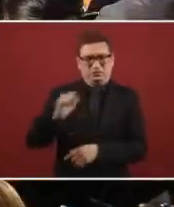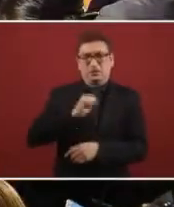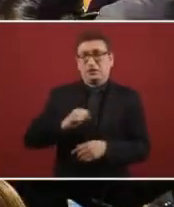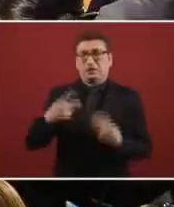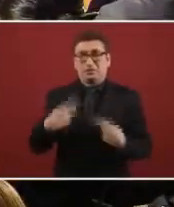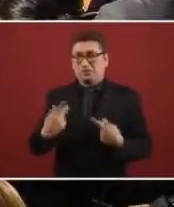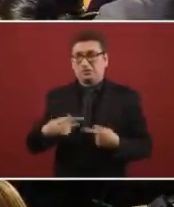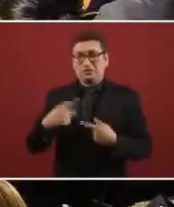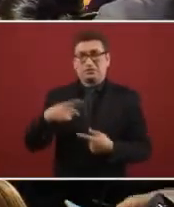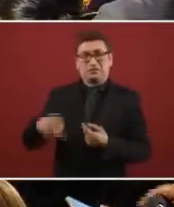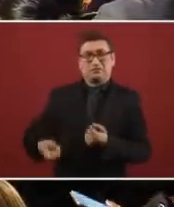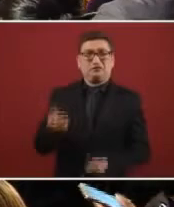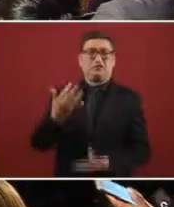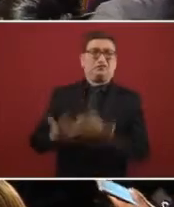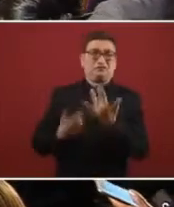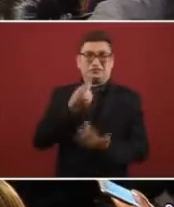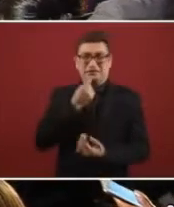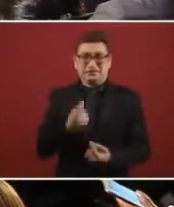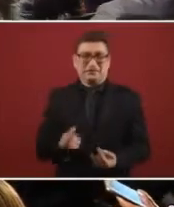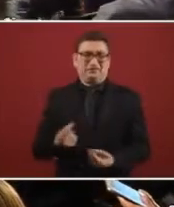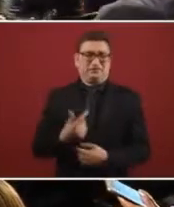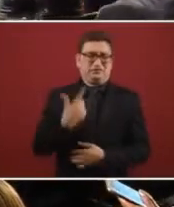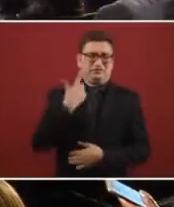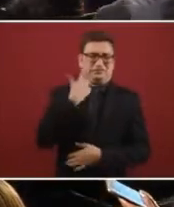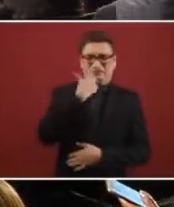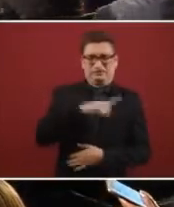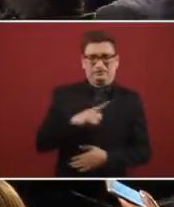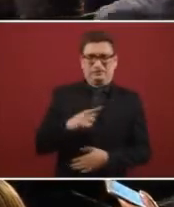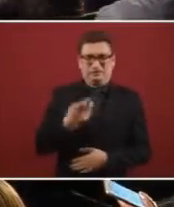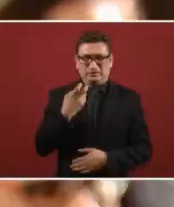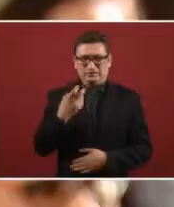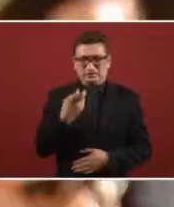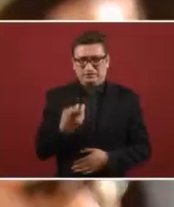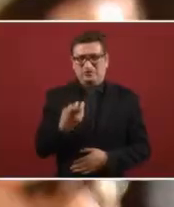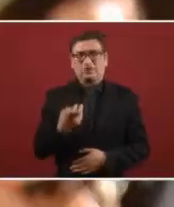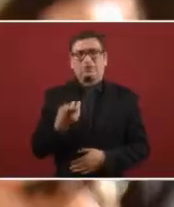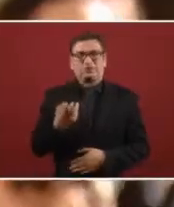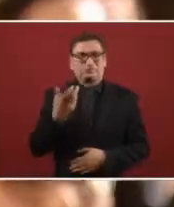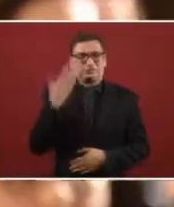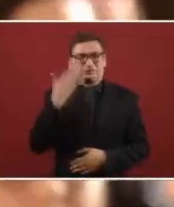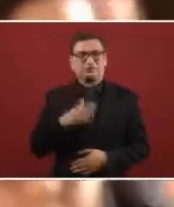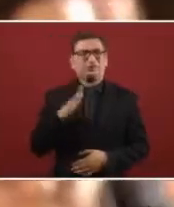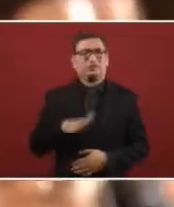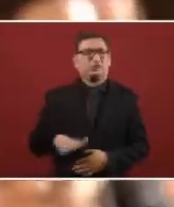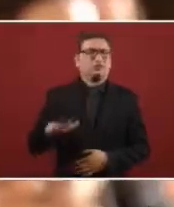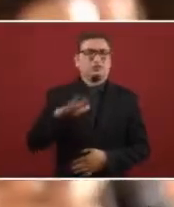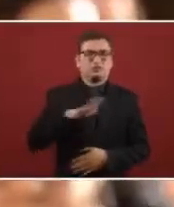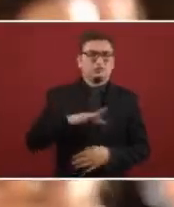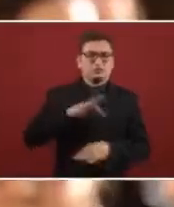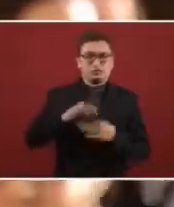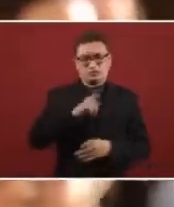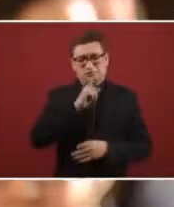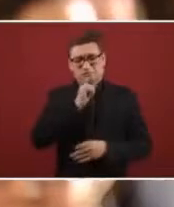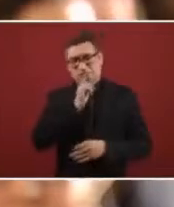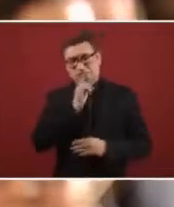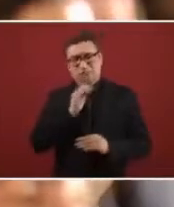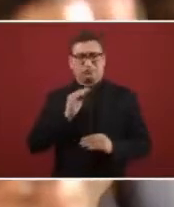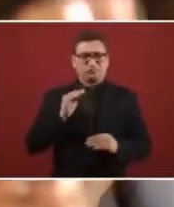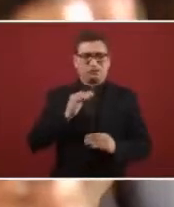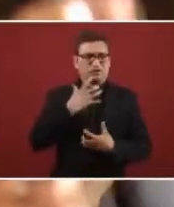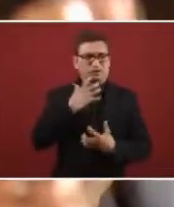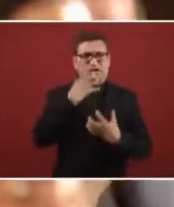armed groups that will burn people and children? The people,